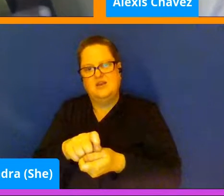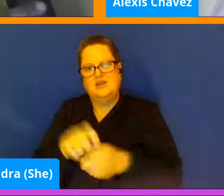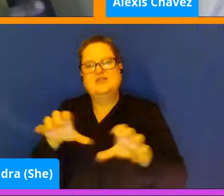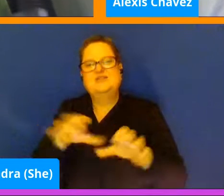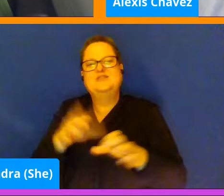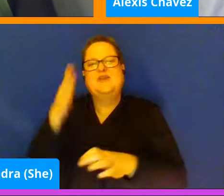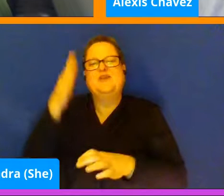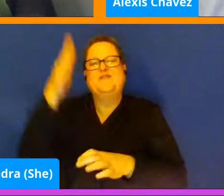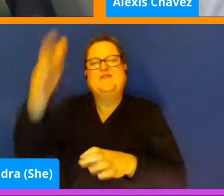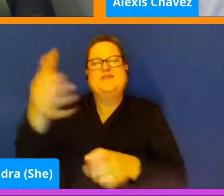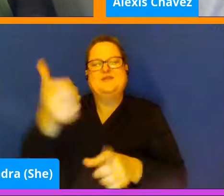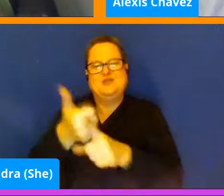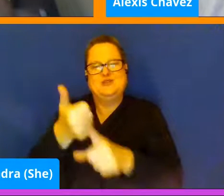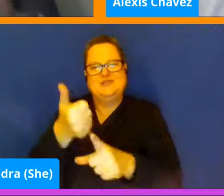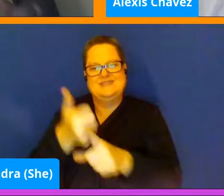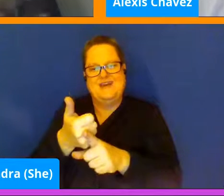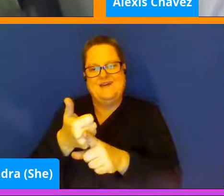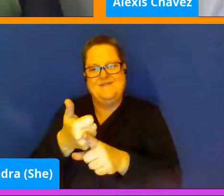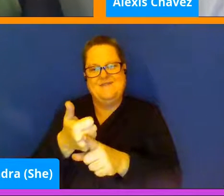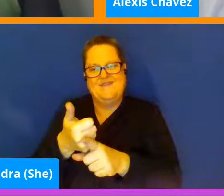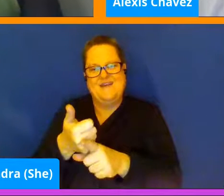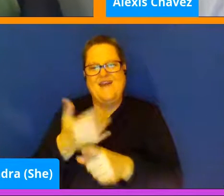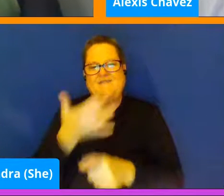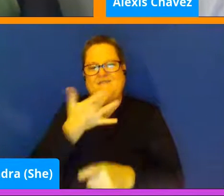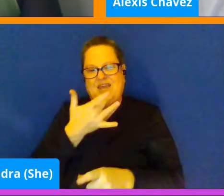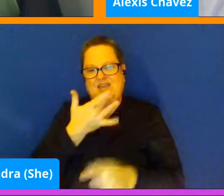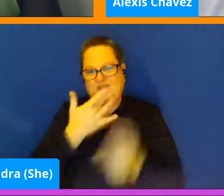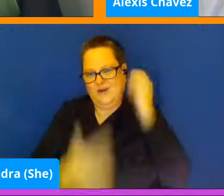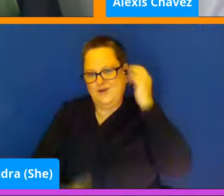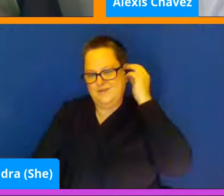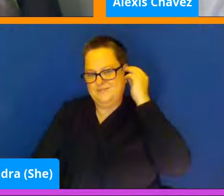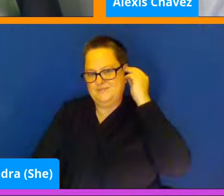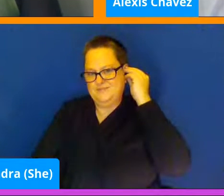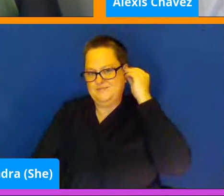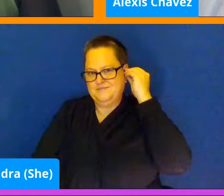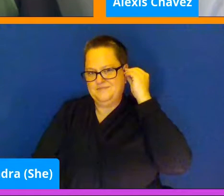Mm-hmm. Yeah. Cool.